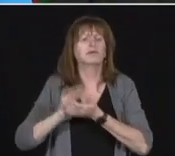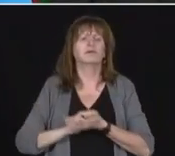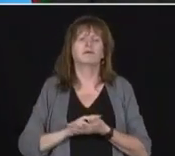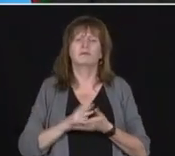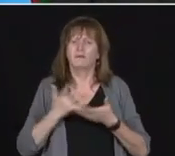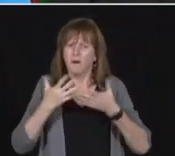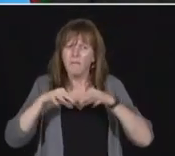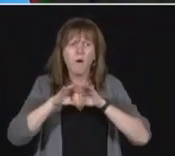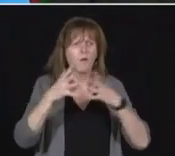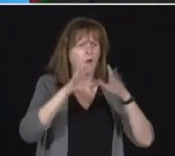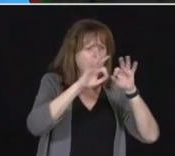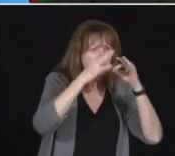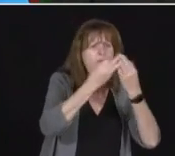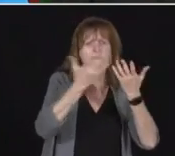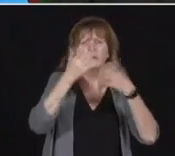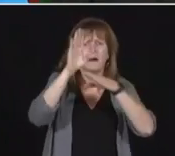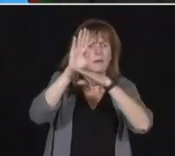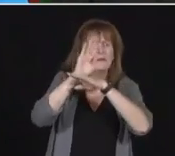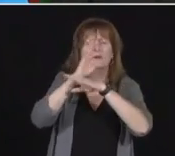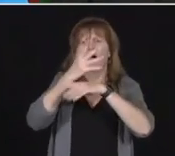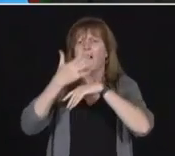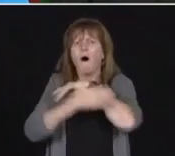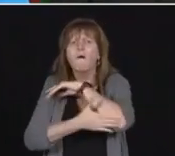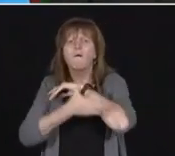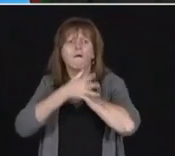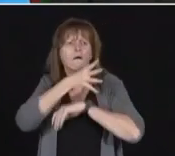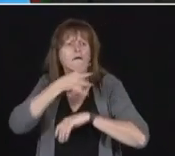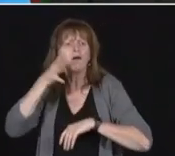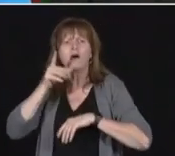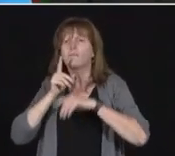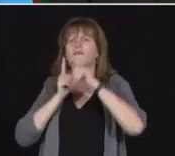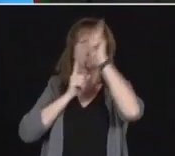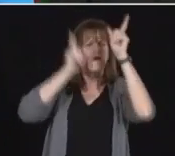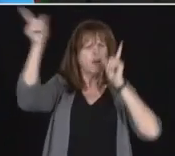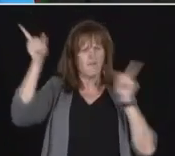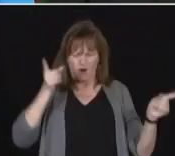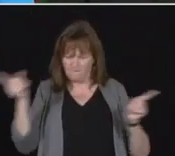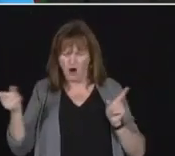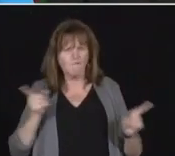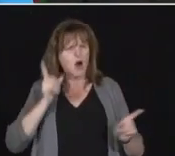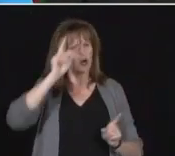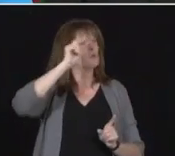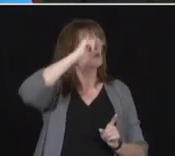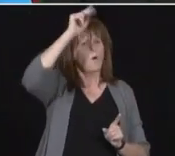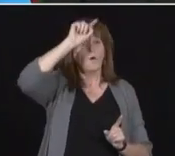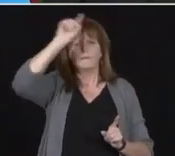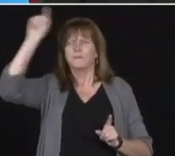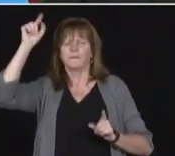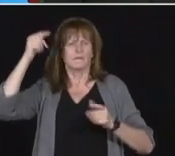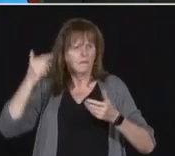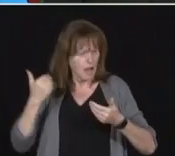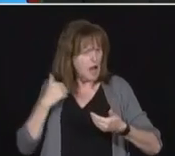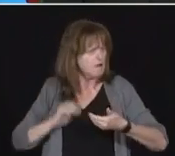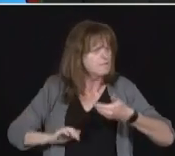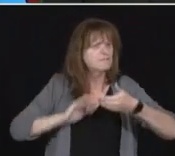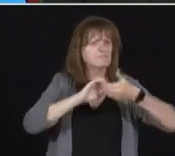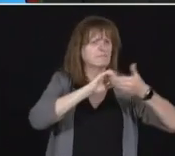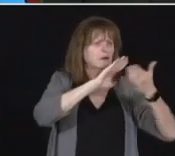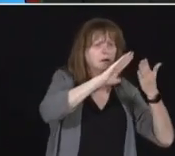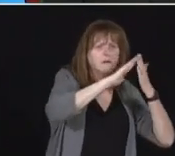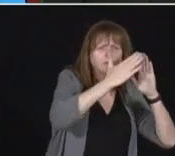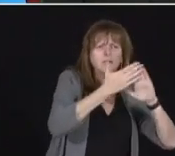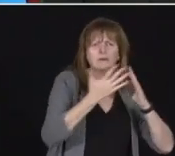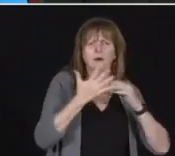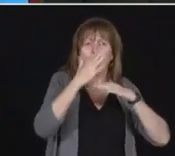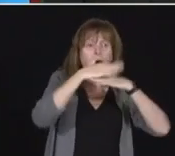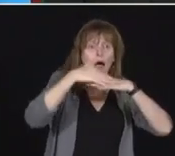and remote areas. We are partnering with municipalities, indigenous communities and the private sector